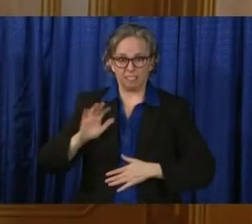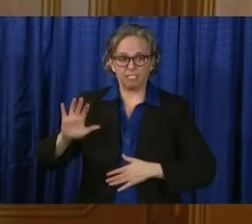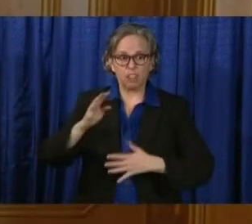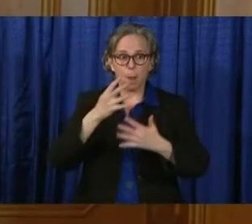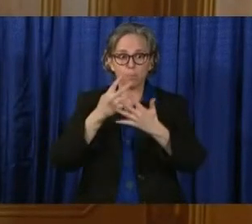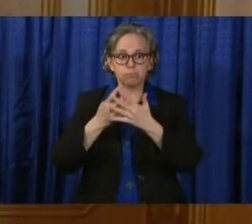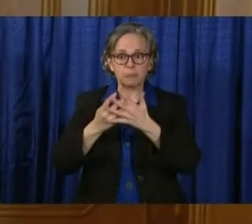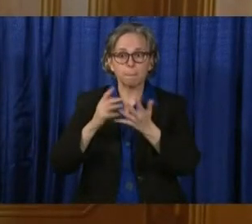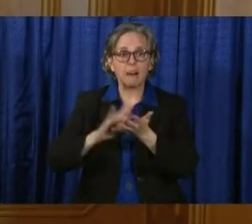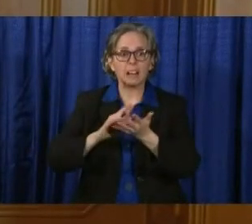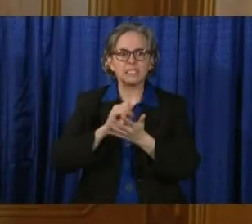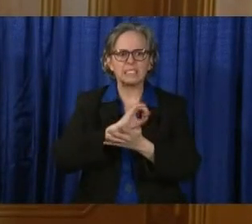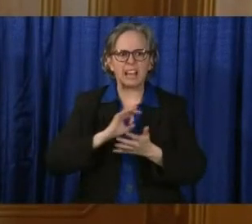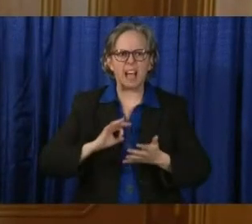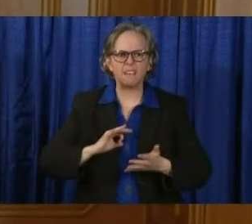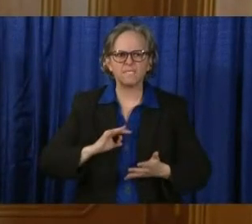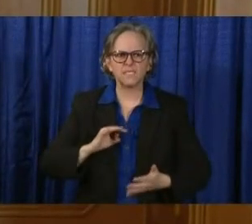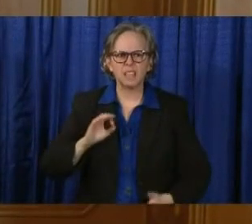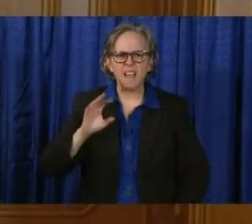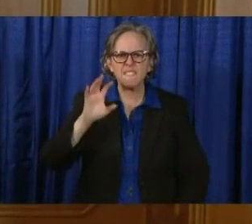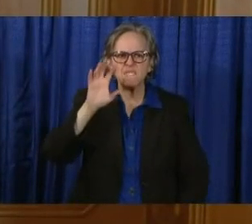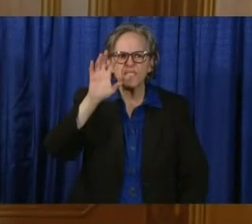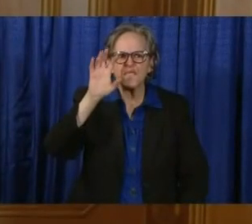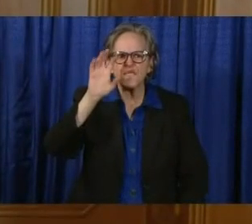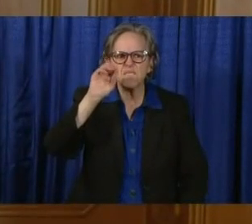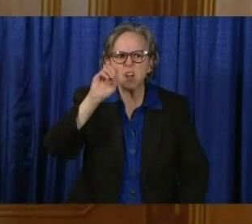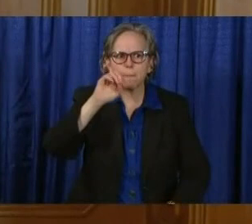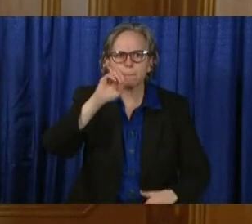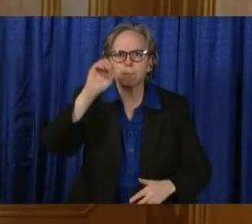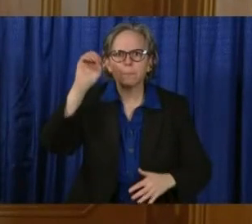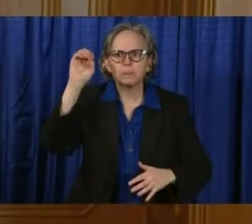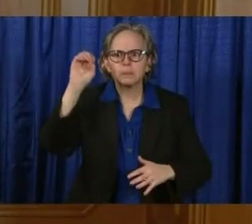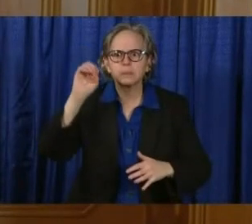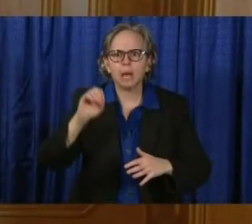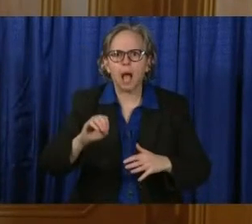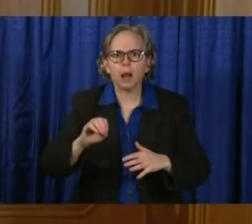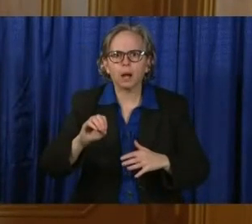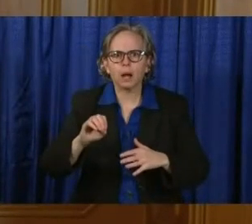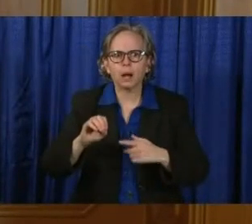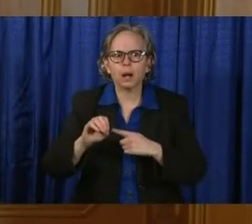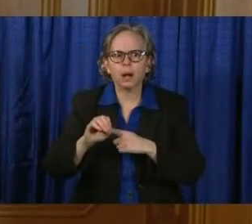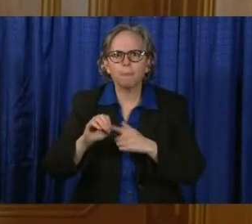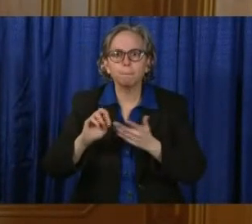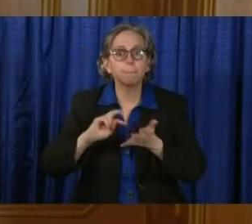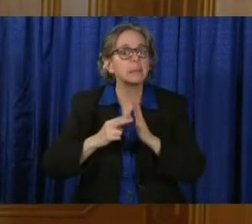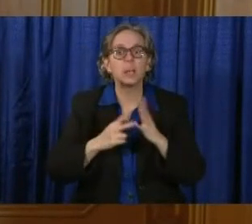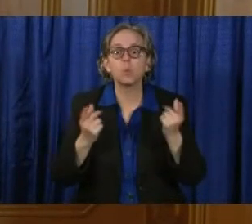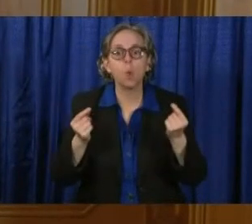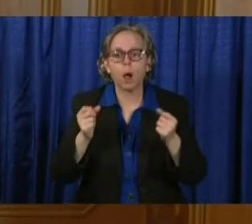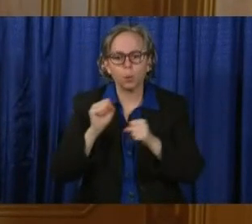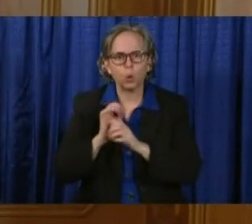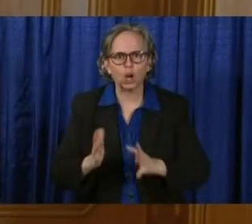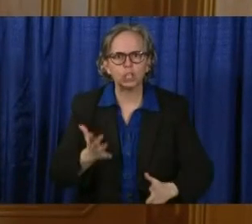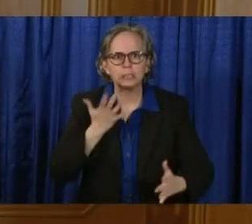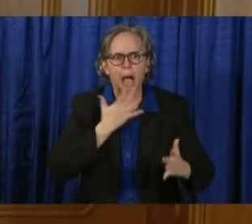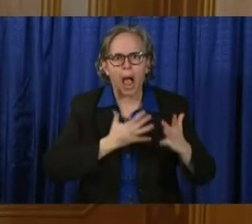only 50 percent of what it should be. And for every federal inmate at the hospital,